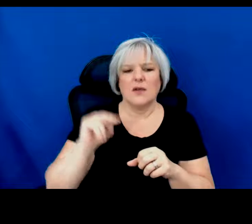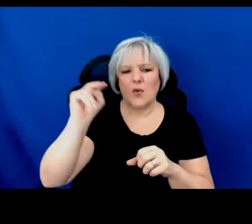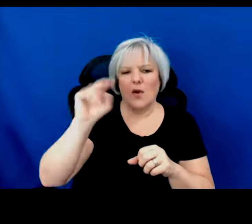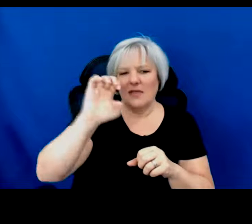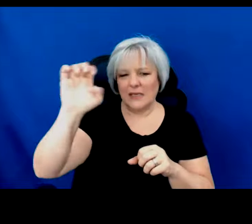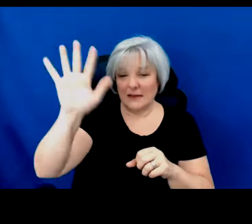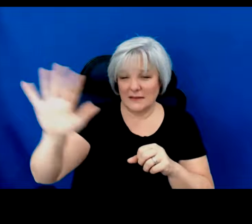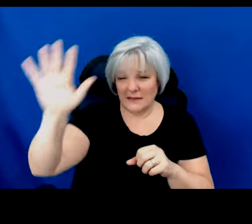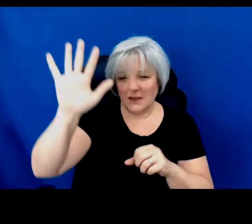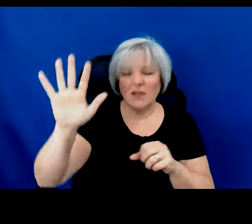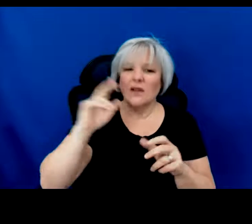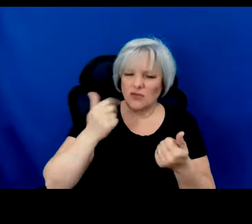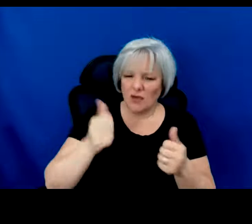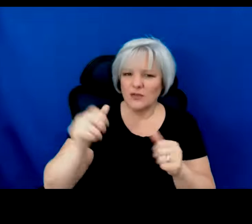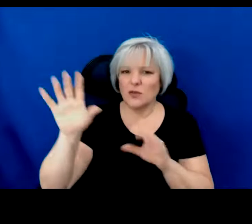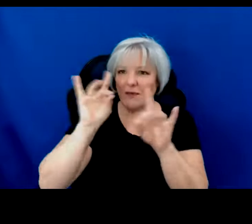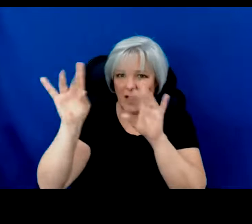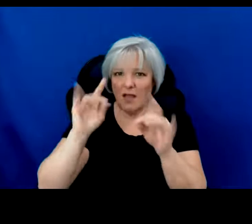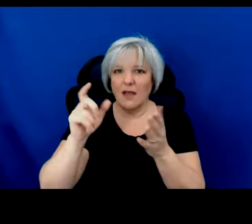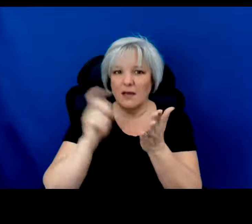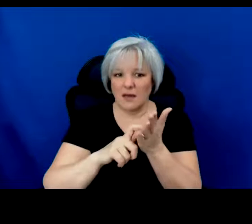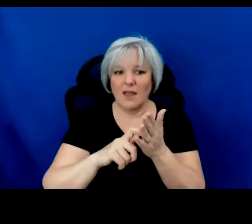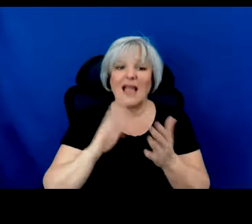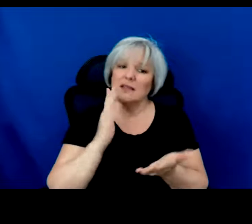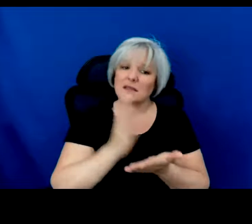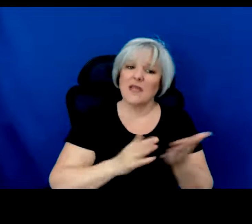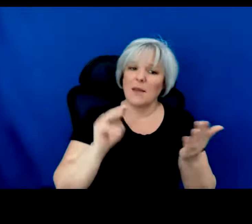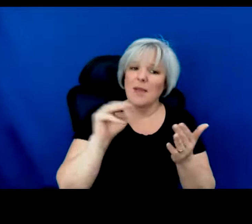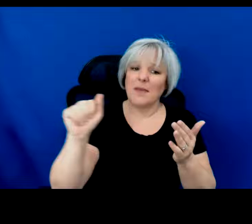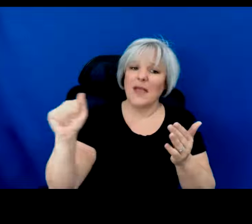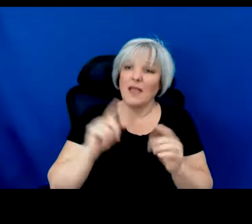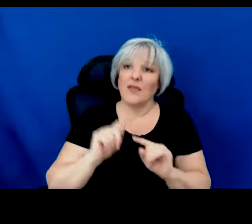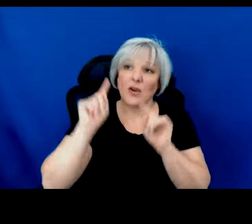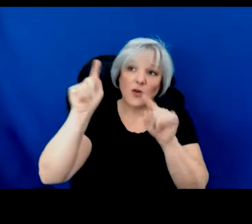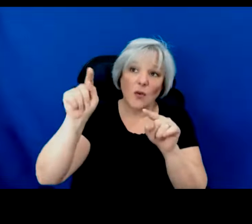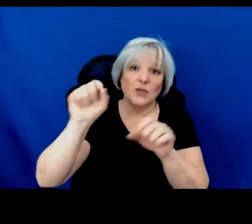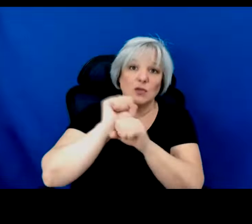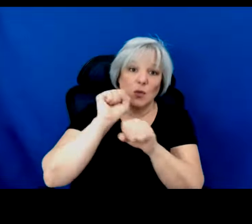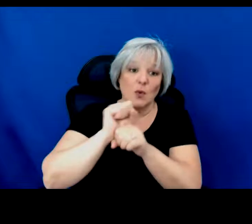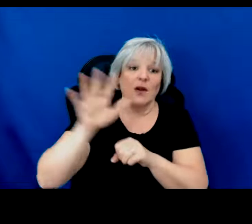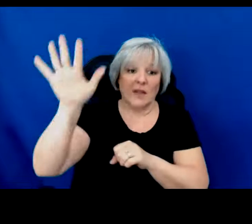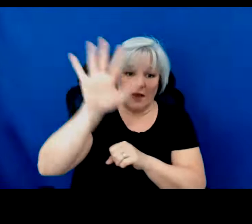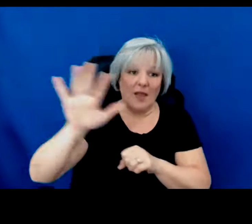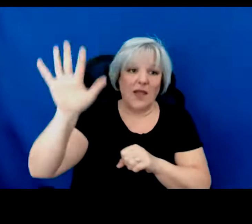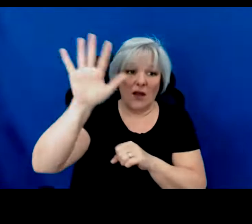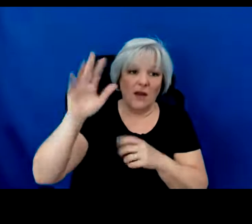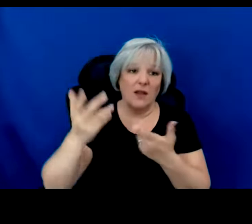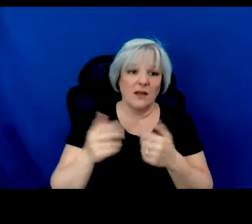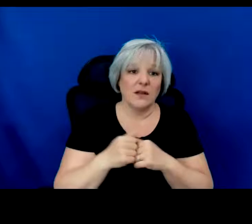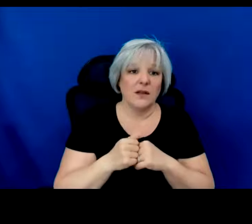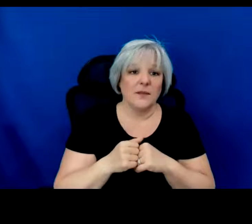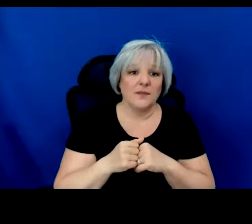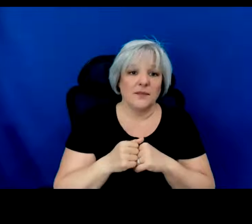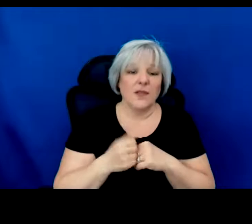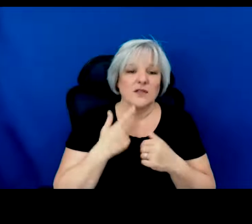artists. And there are some even Mid-Atlantic artists who are going up to work in the NIFA region. So we've